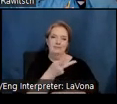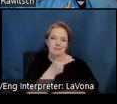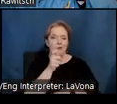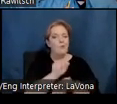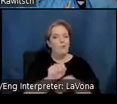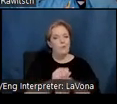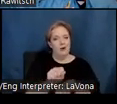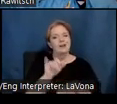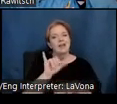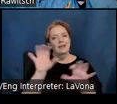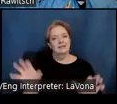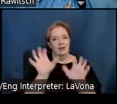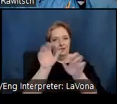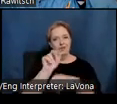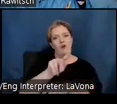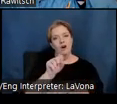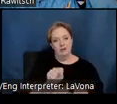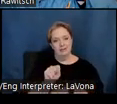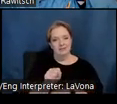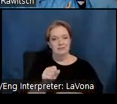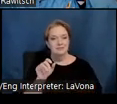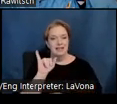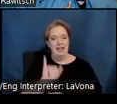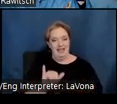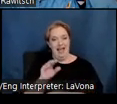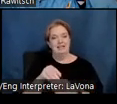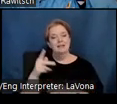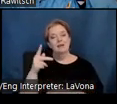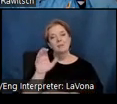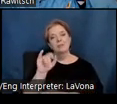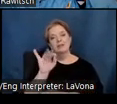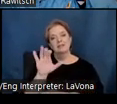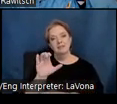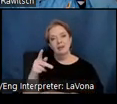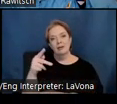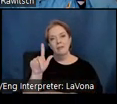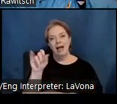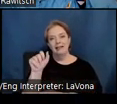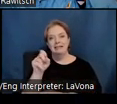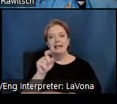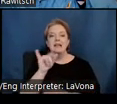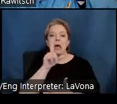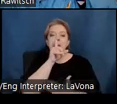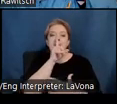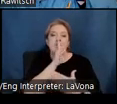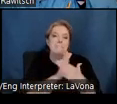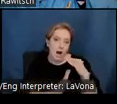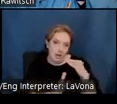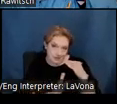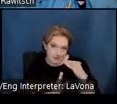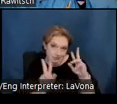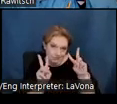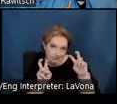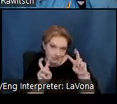west, nestled in a hillside in Pacific Palisades is the modest 1500